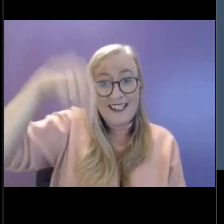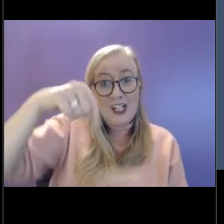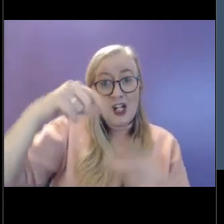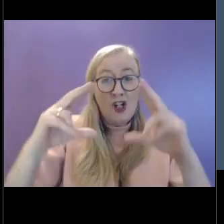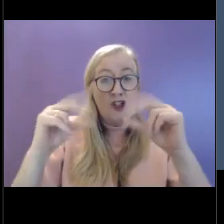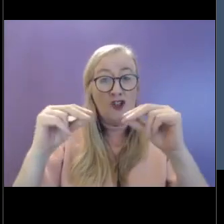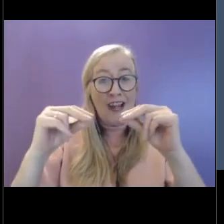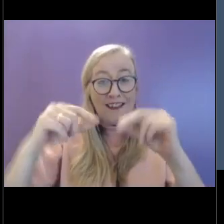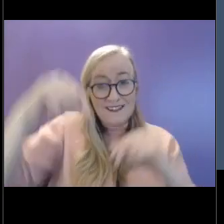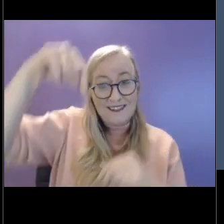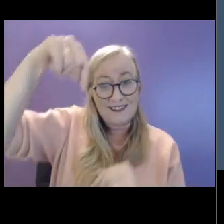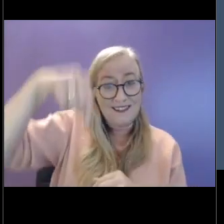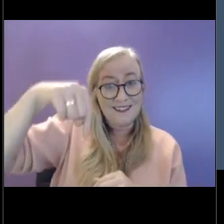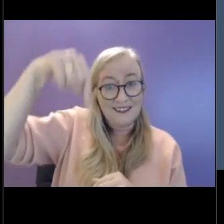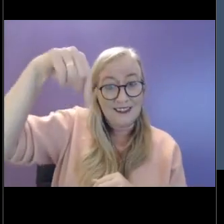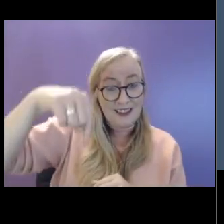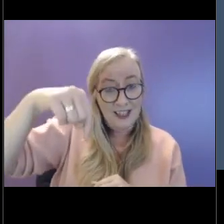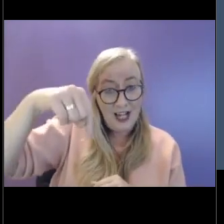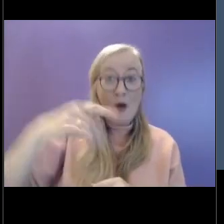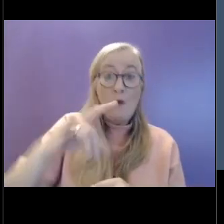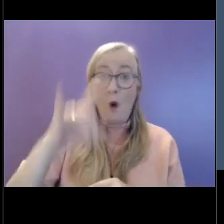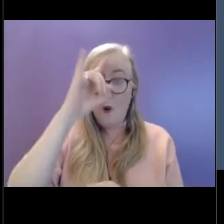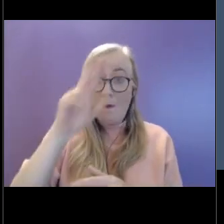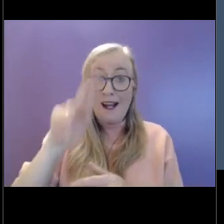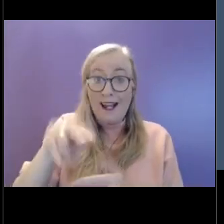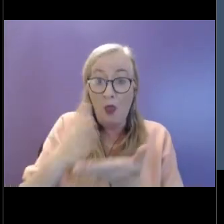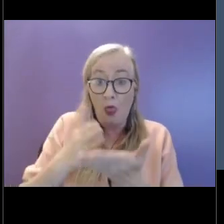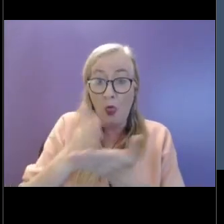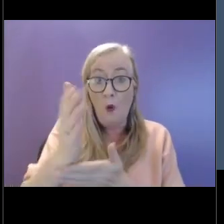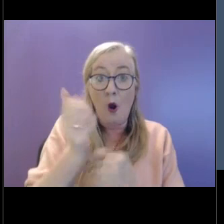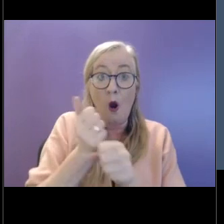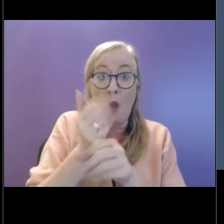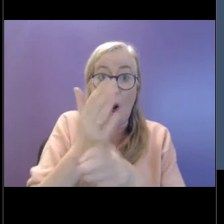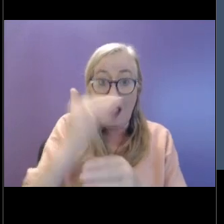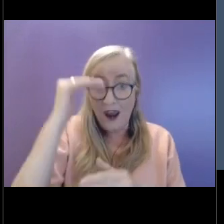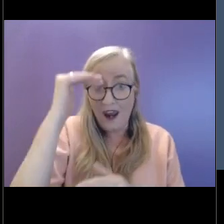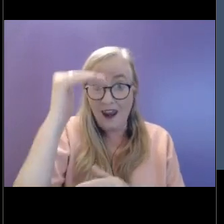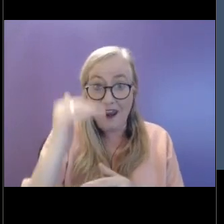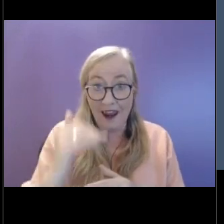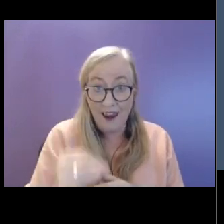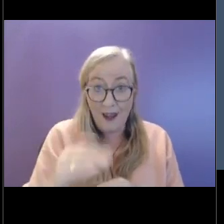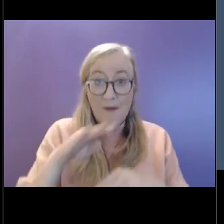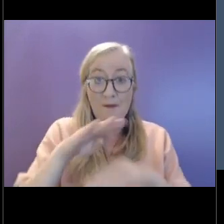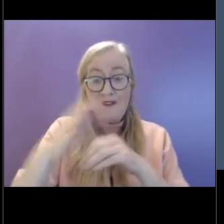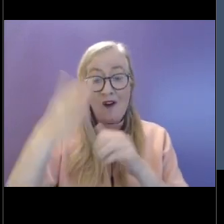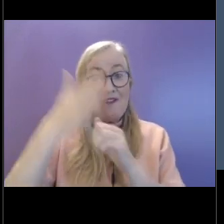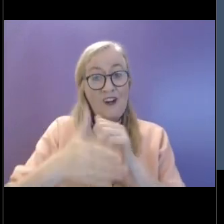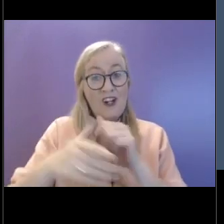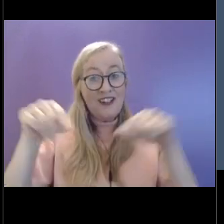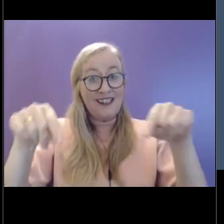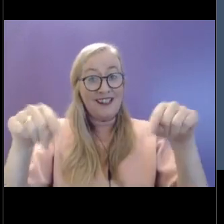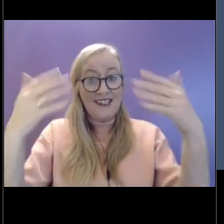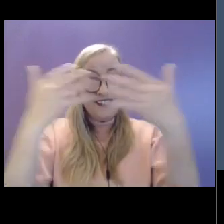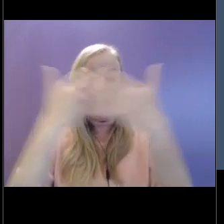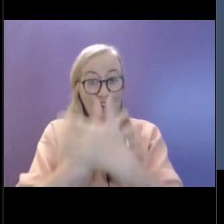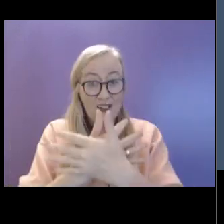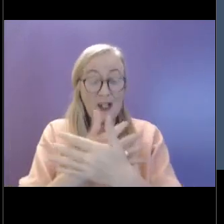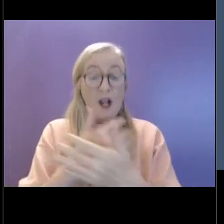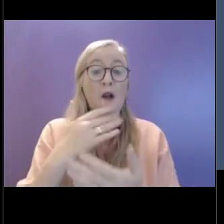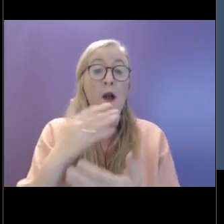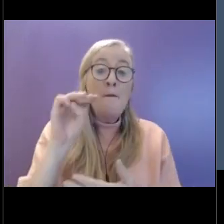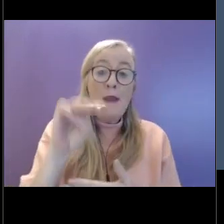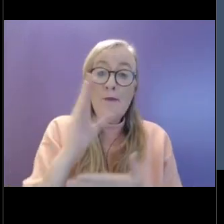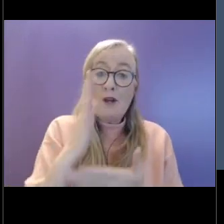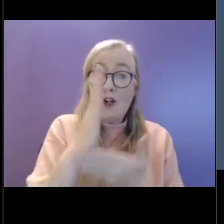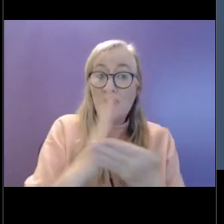and we'll try and get to all of them by the time we finish up the evening. What I will say is we might have particular questions regarding,